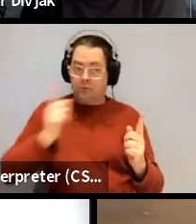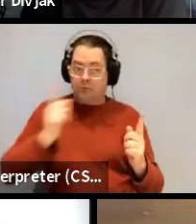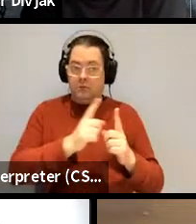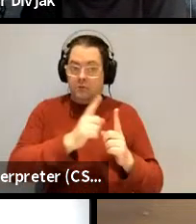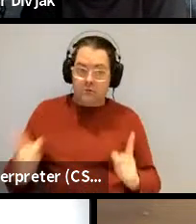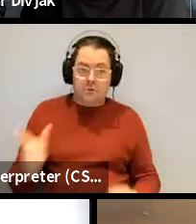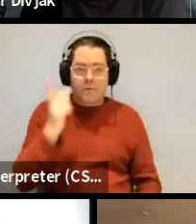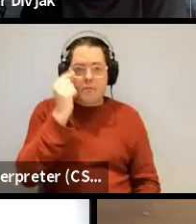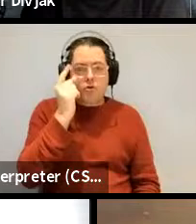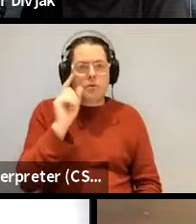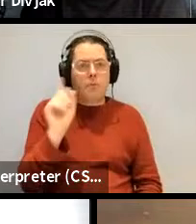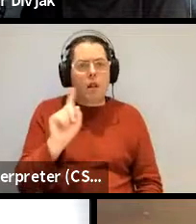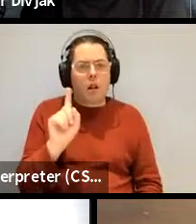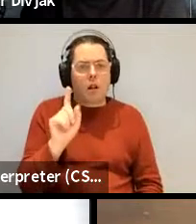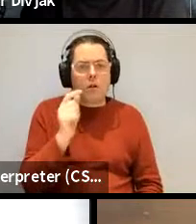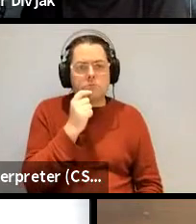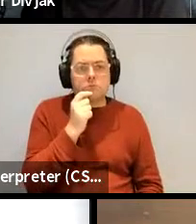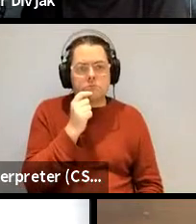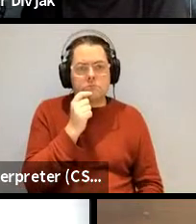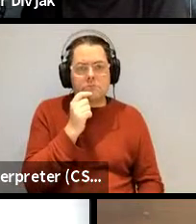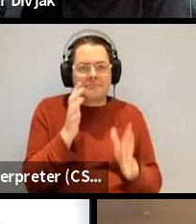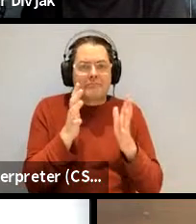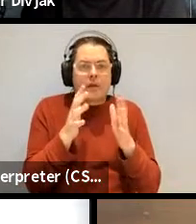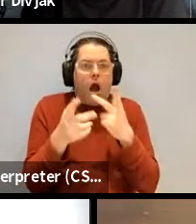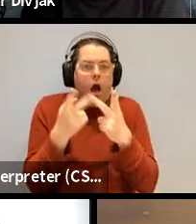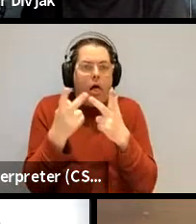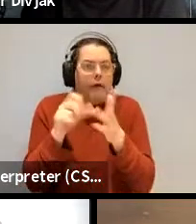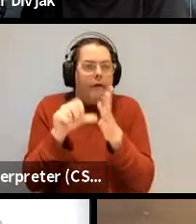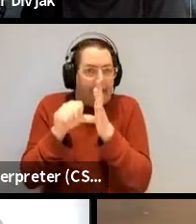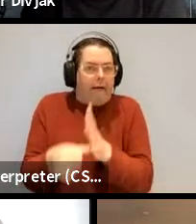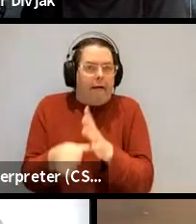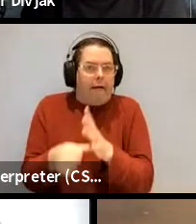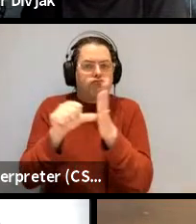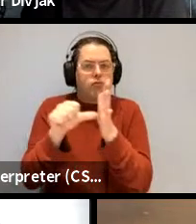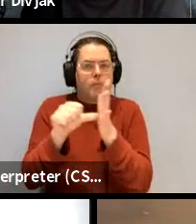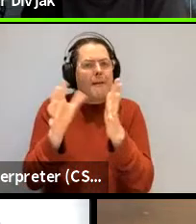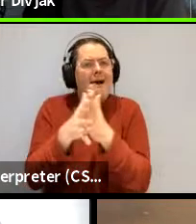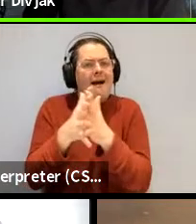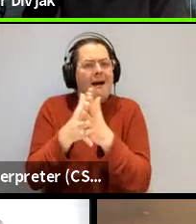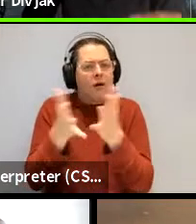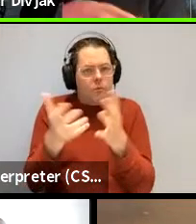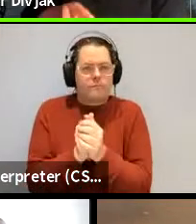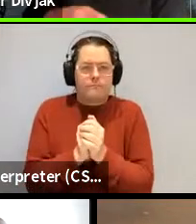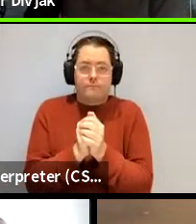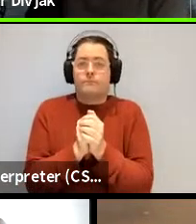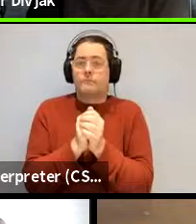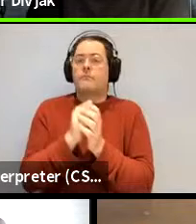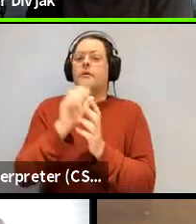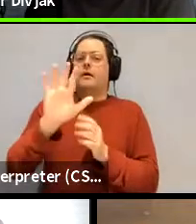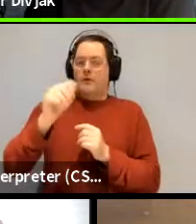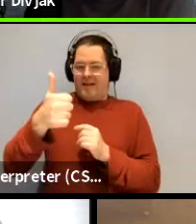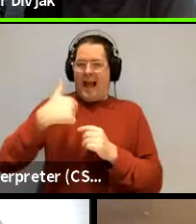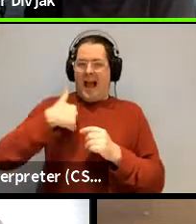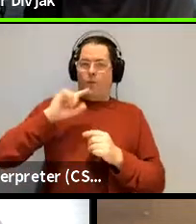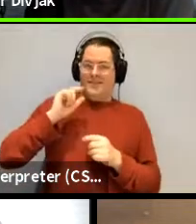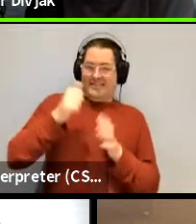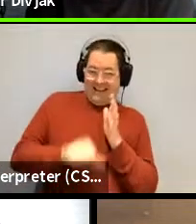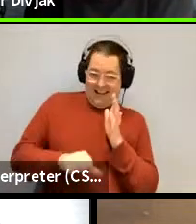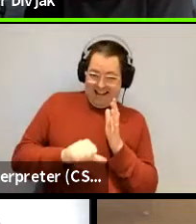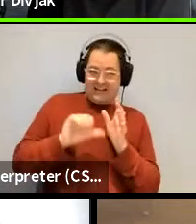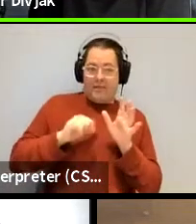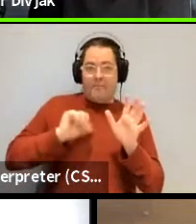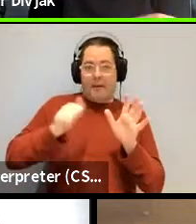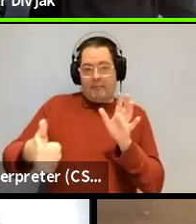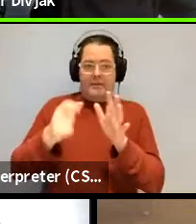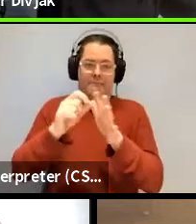think about how to extend those to other harder problems i wonder if you could elaborate on that a little okay yeah i'll start and then i'll hand over to better so we